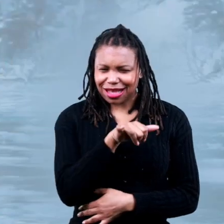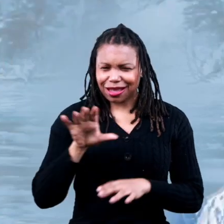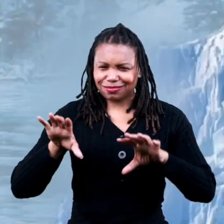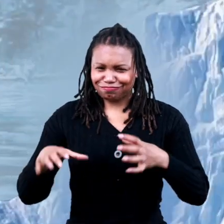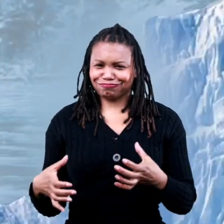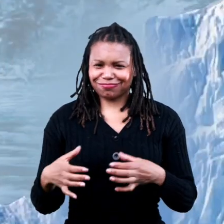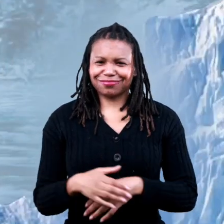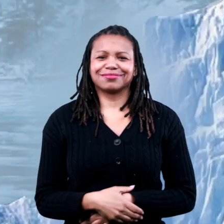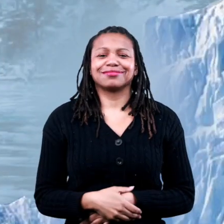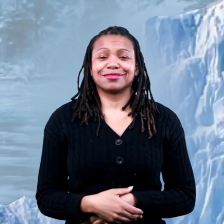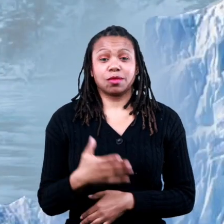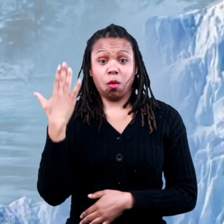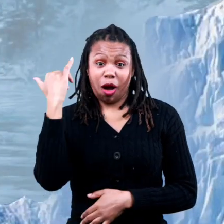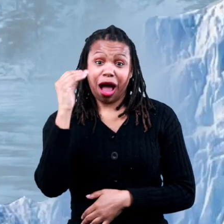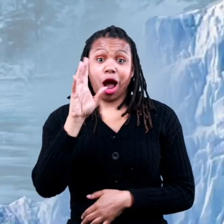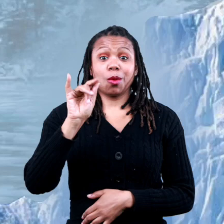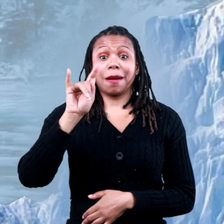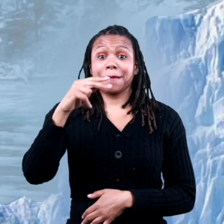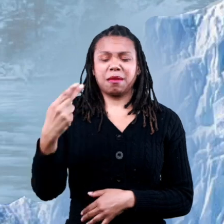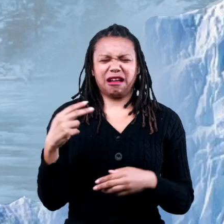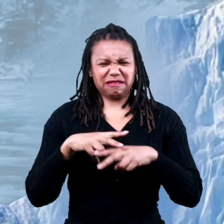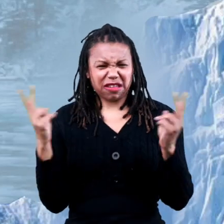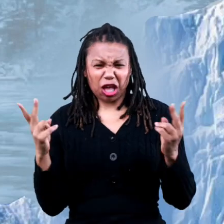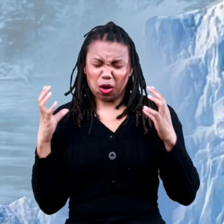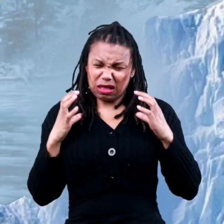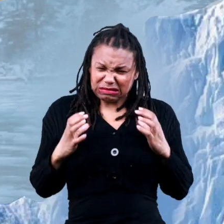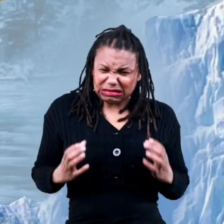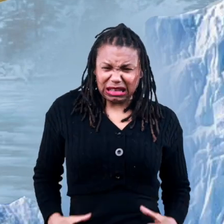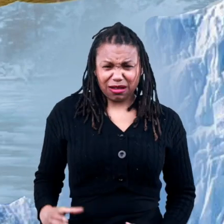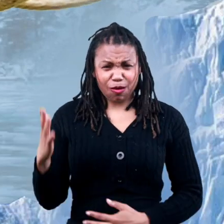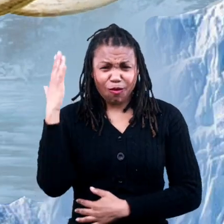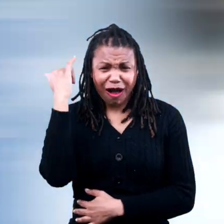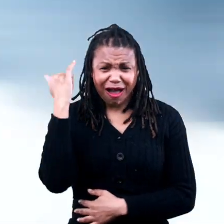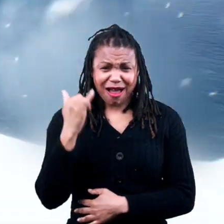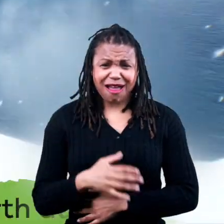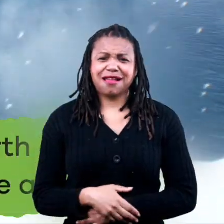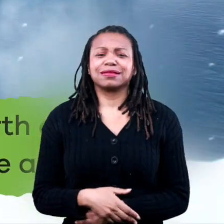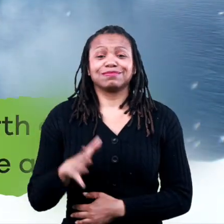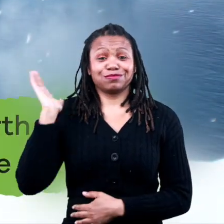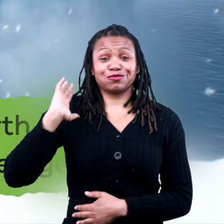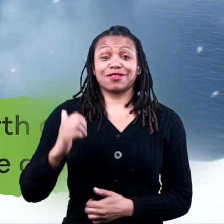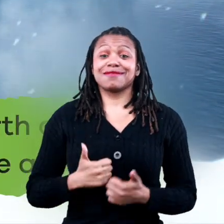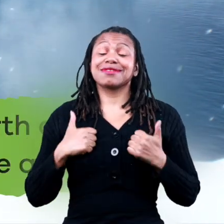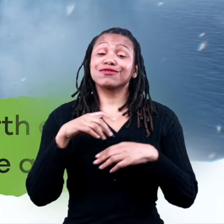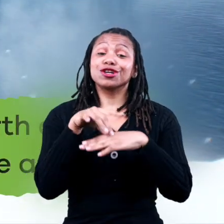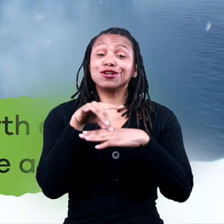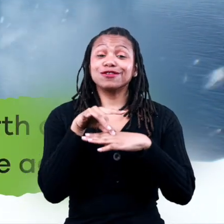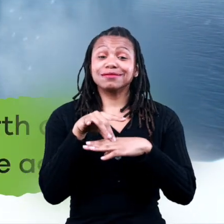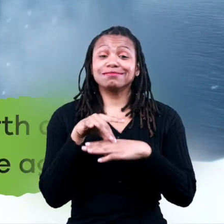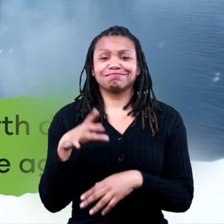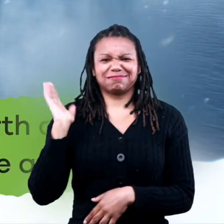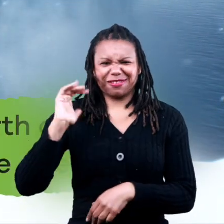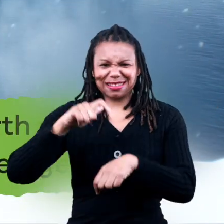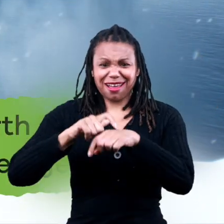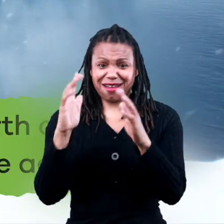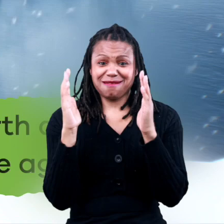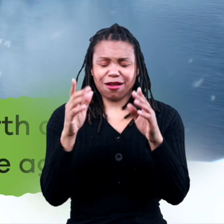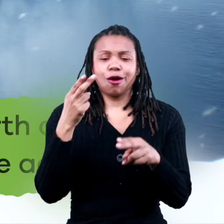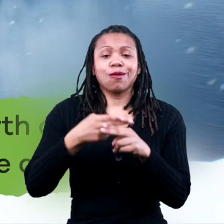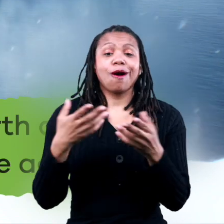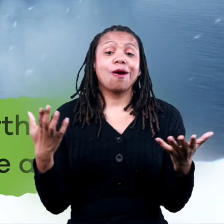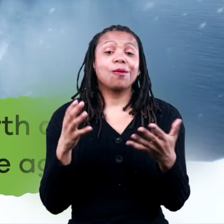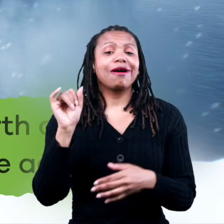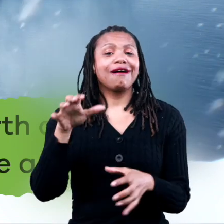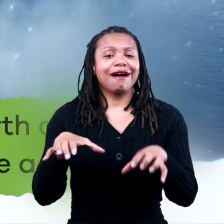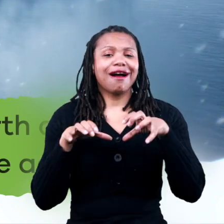want to know why woolly mammoths were so woolly it is because they lived on earth during the